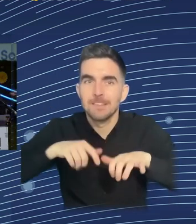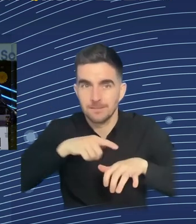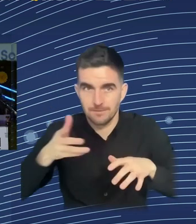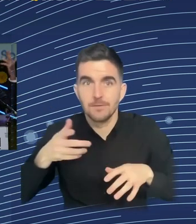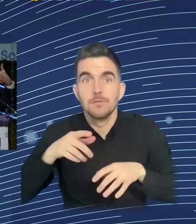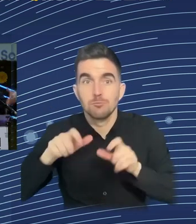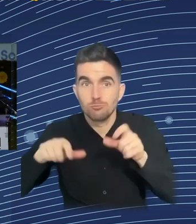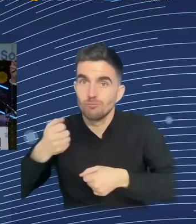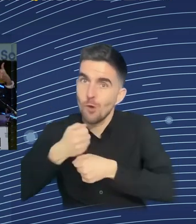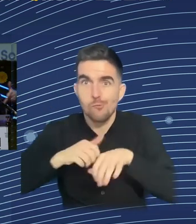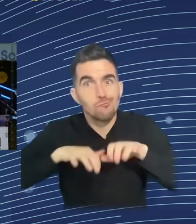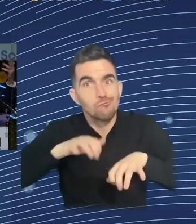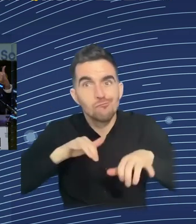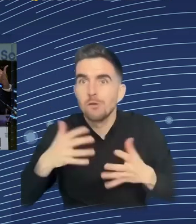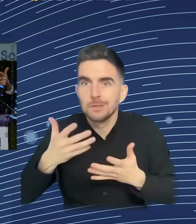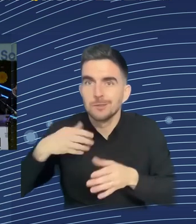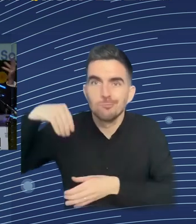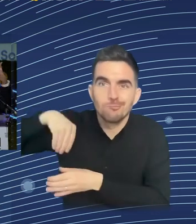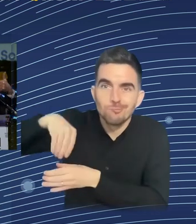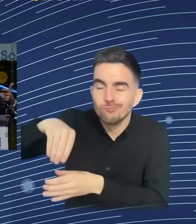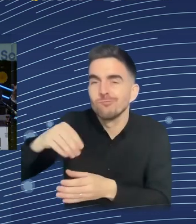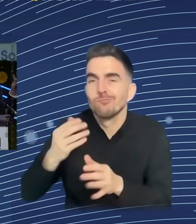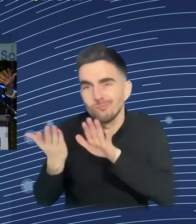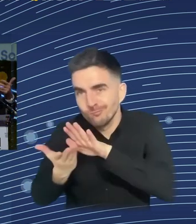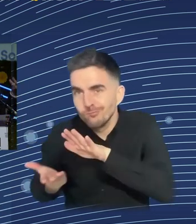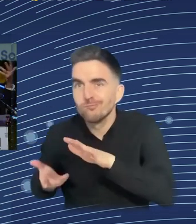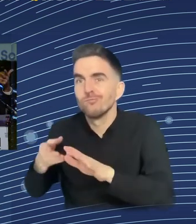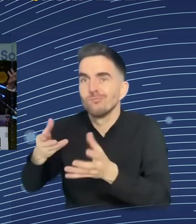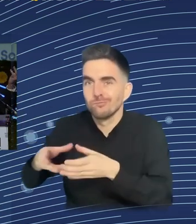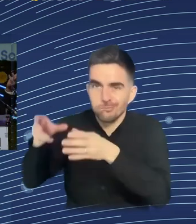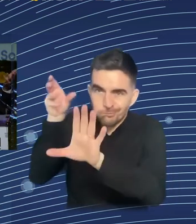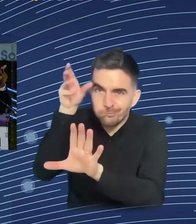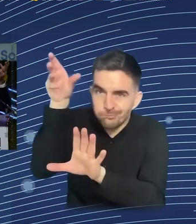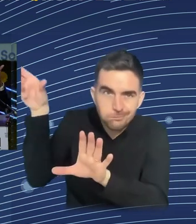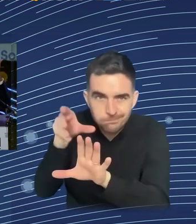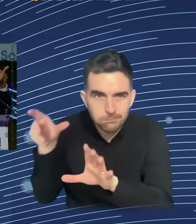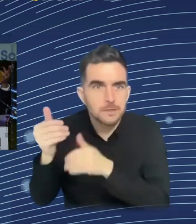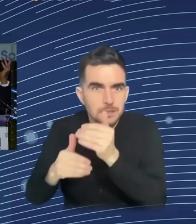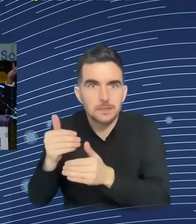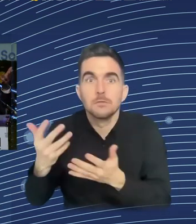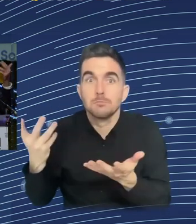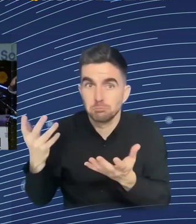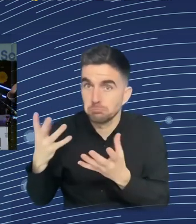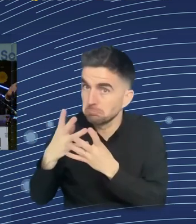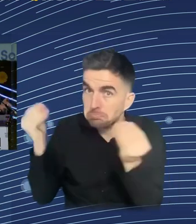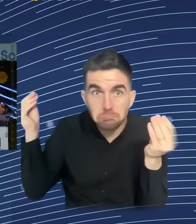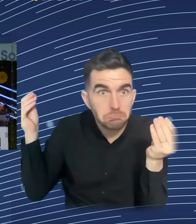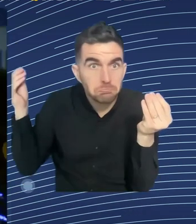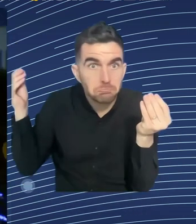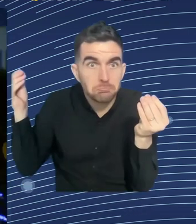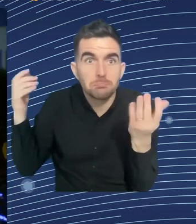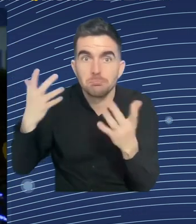various people doing the manual, semi-manual work, building maintenance and all that are still there.